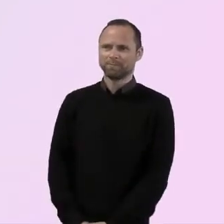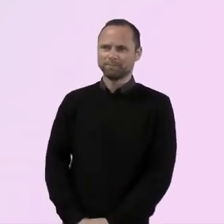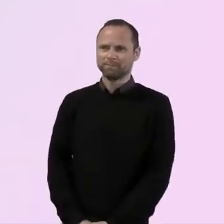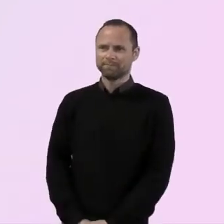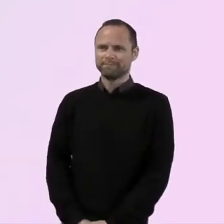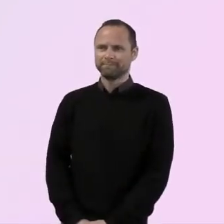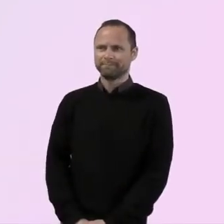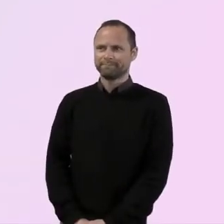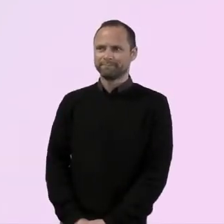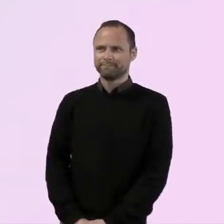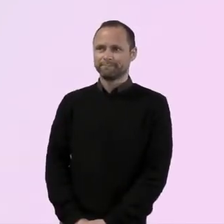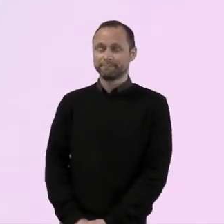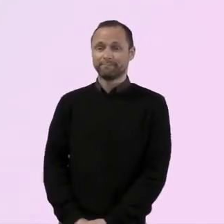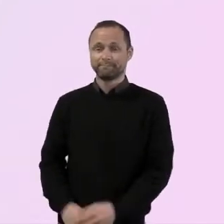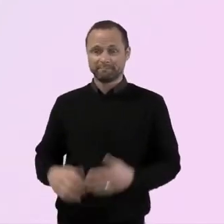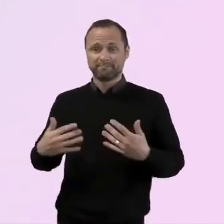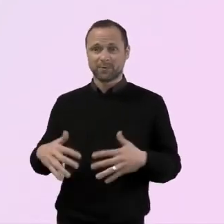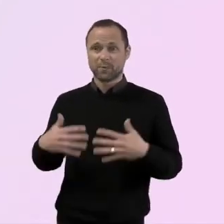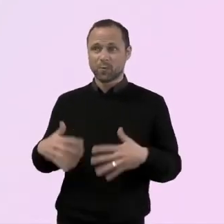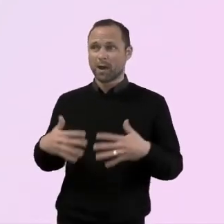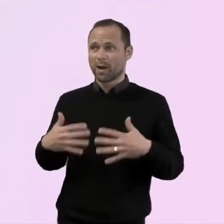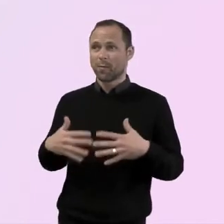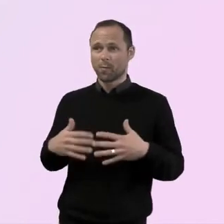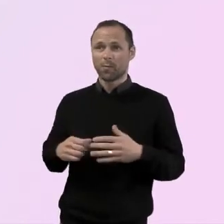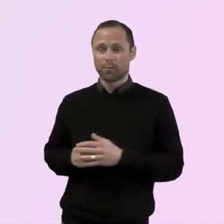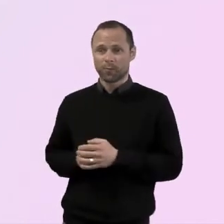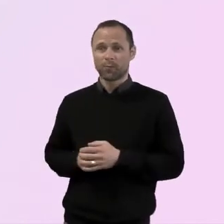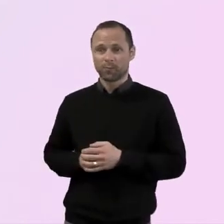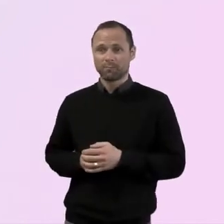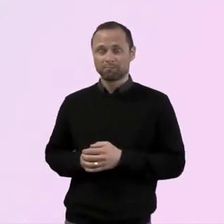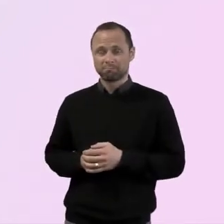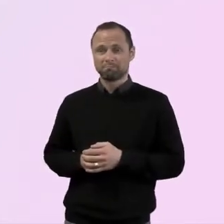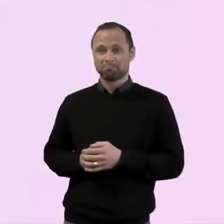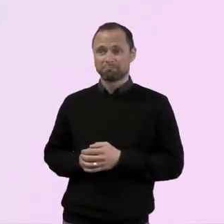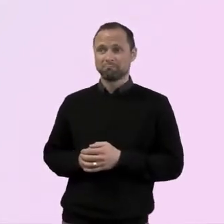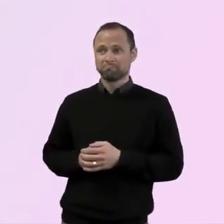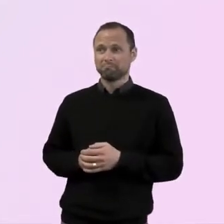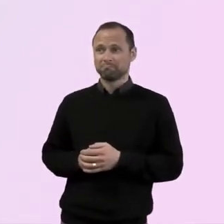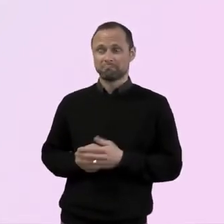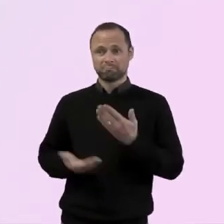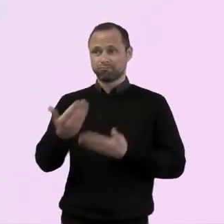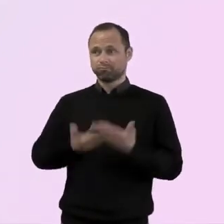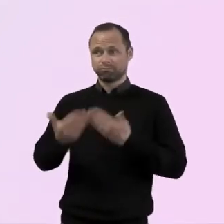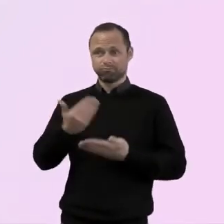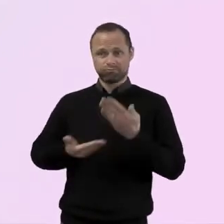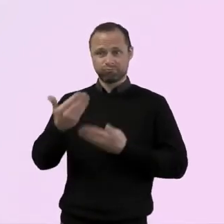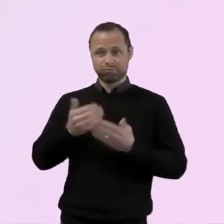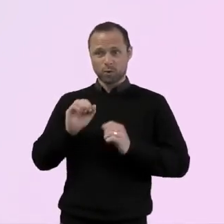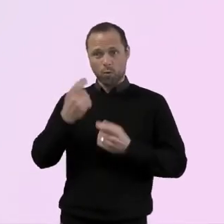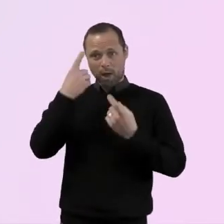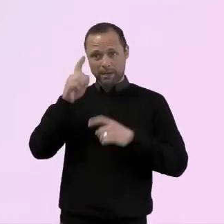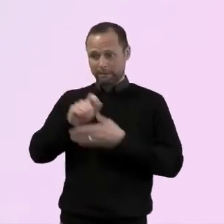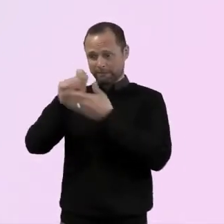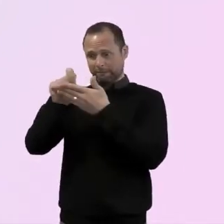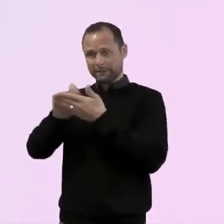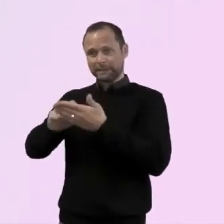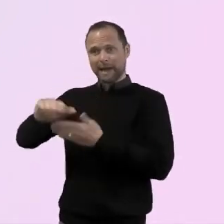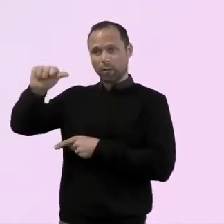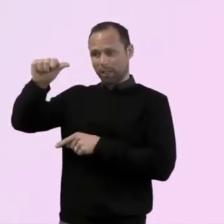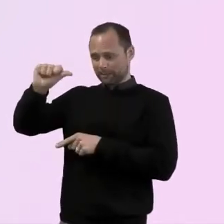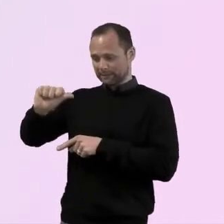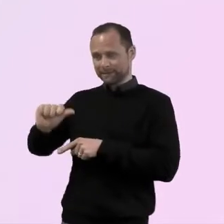Wow. That was great. So many. I'm writing down all the ideas you just said. I'm like, wow, this is awesome.